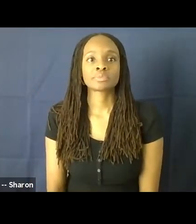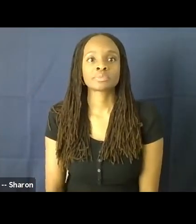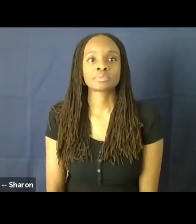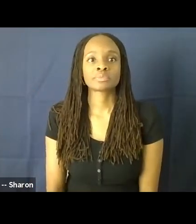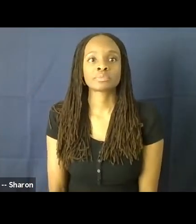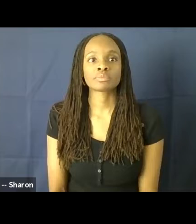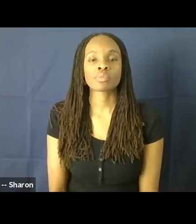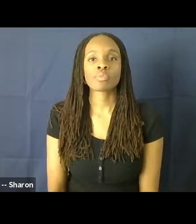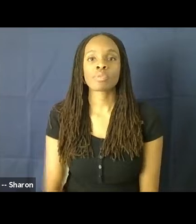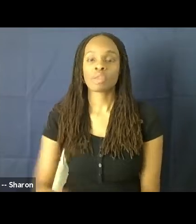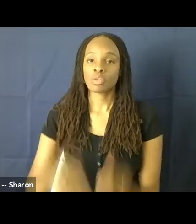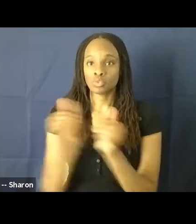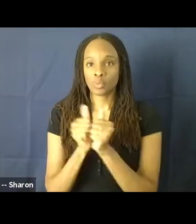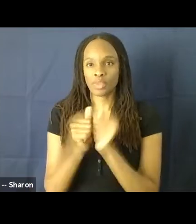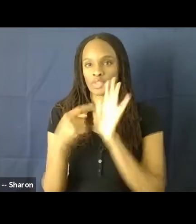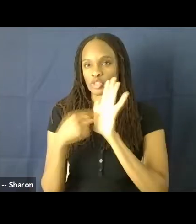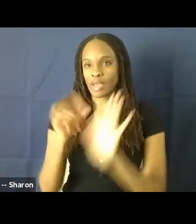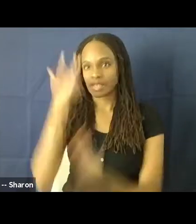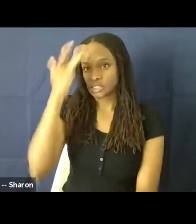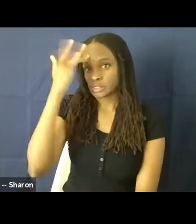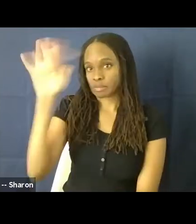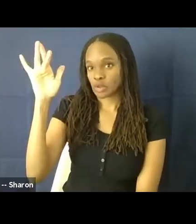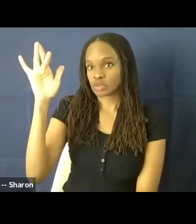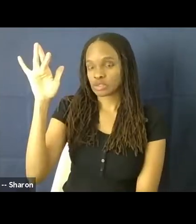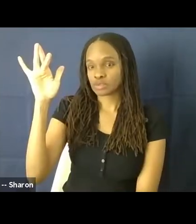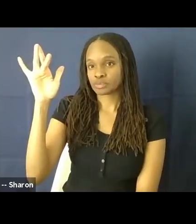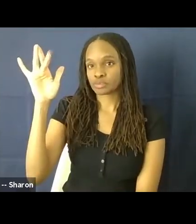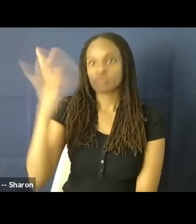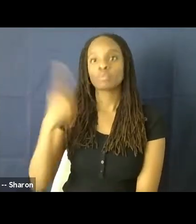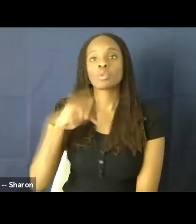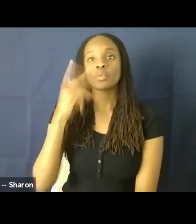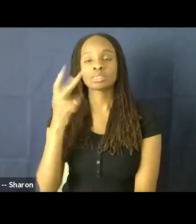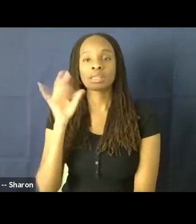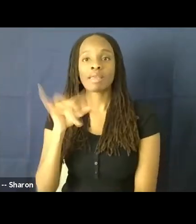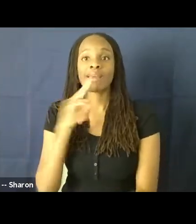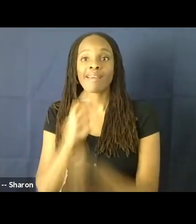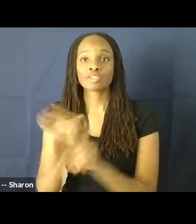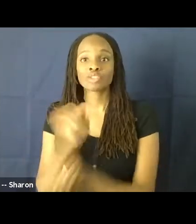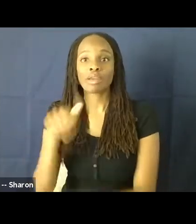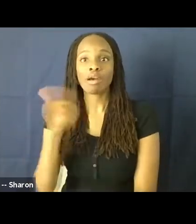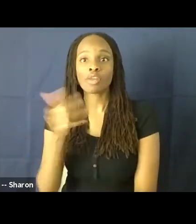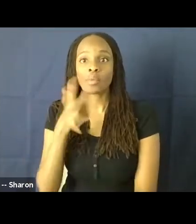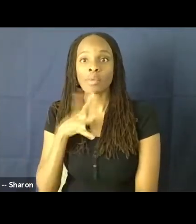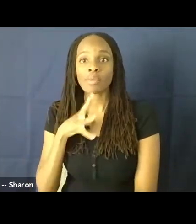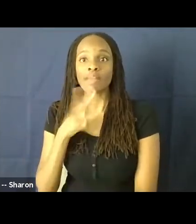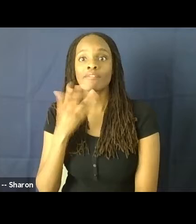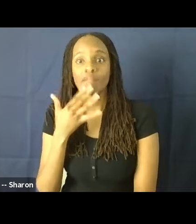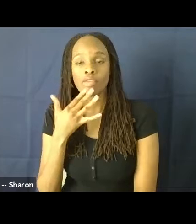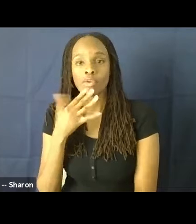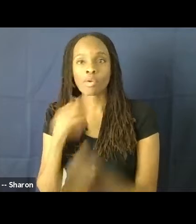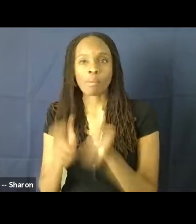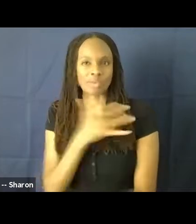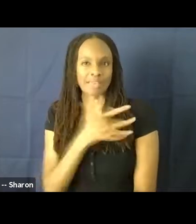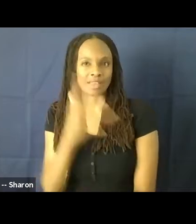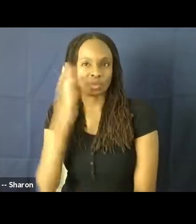And as far as being shown as smart, we see that actually other women of color are most likely to be shown as